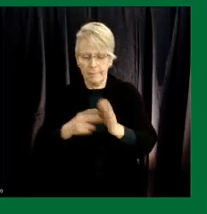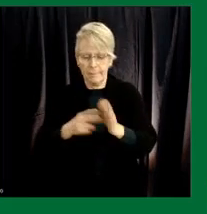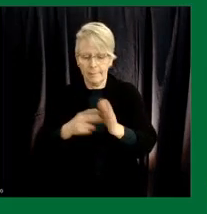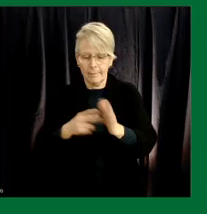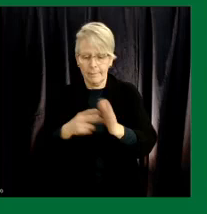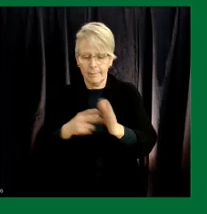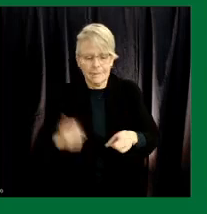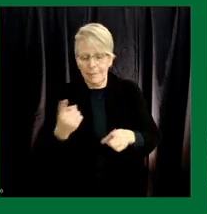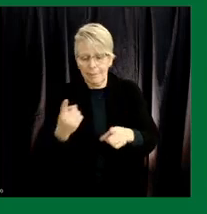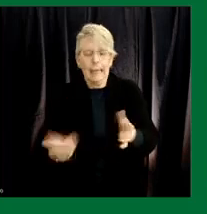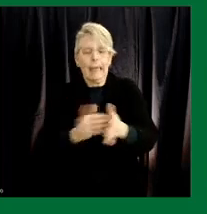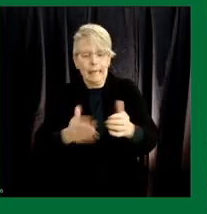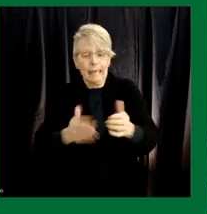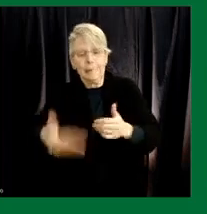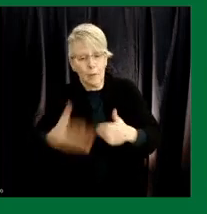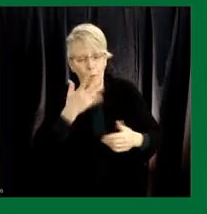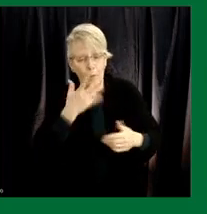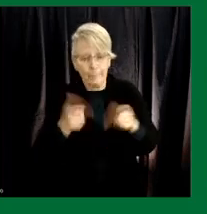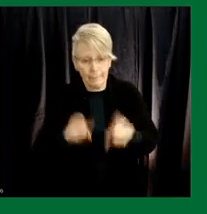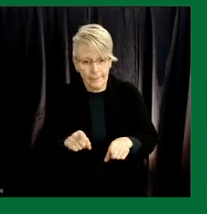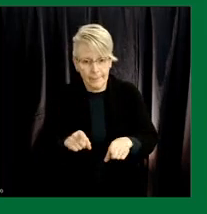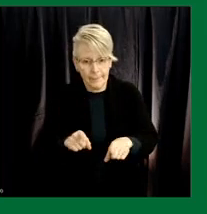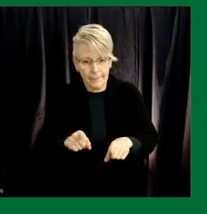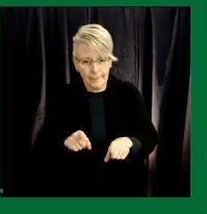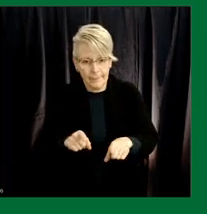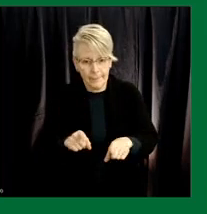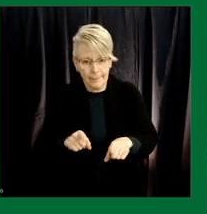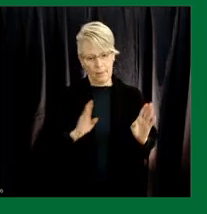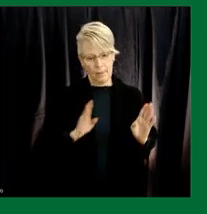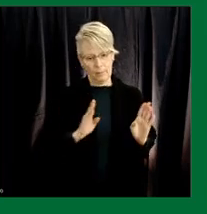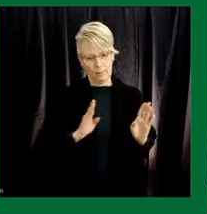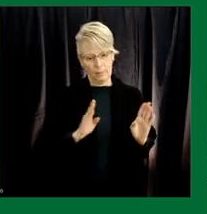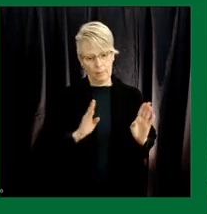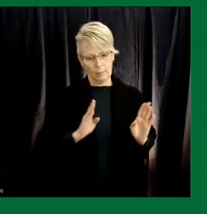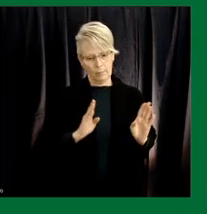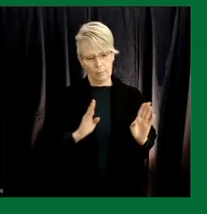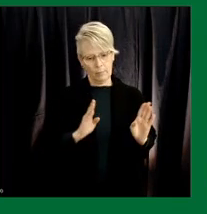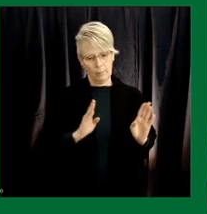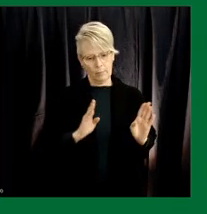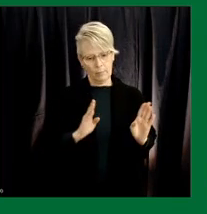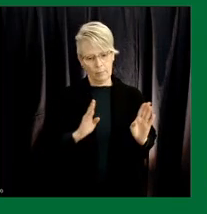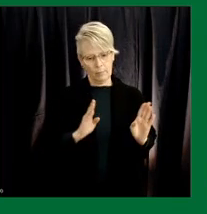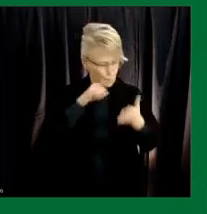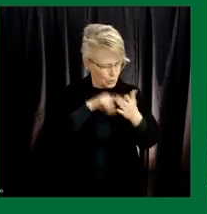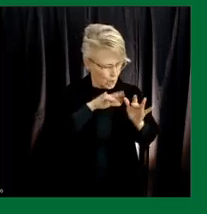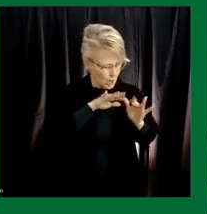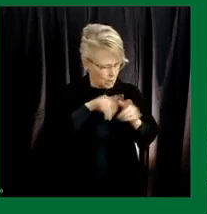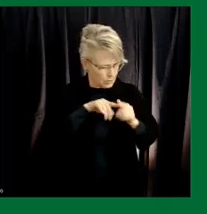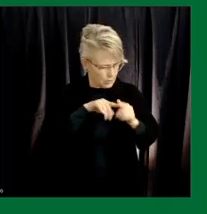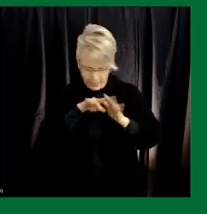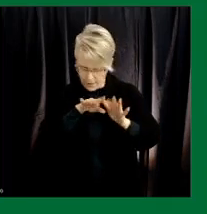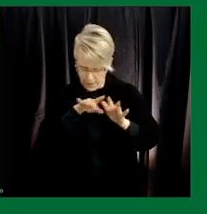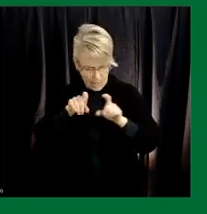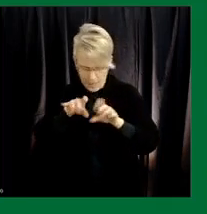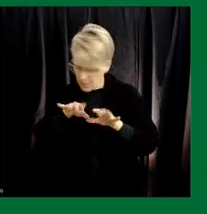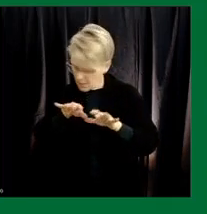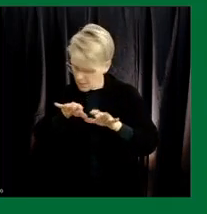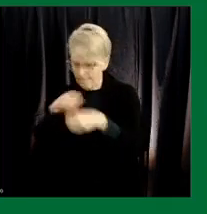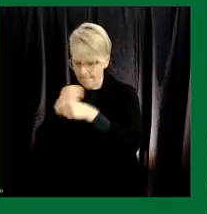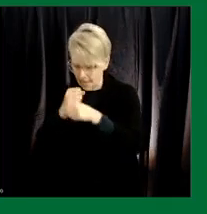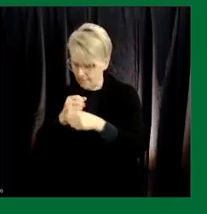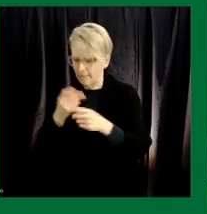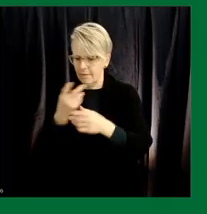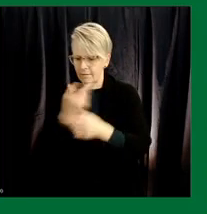at some point in the future that we have that domestic capacity right from research development right up to the uh production of